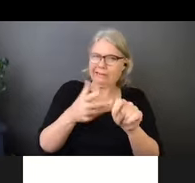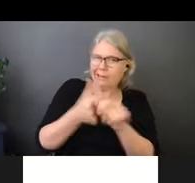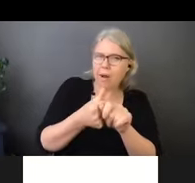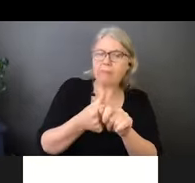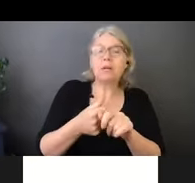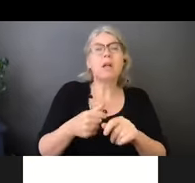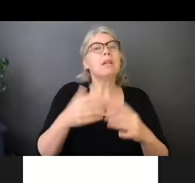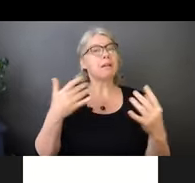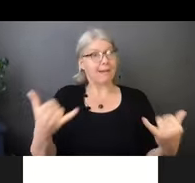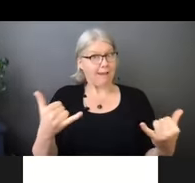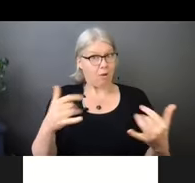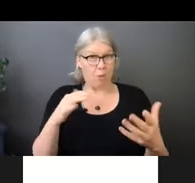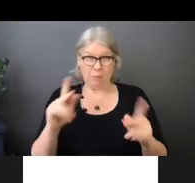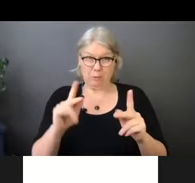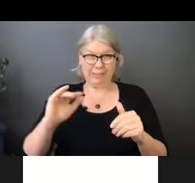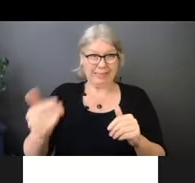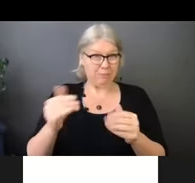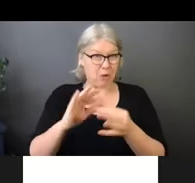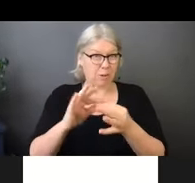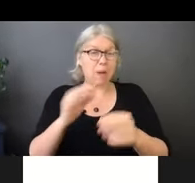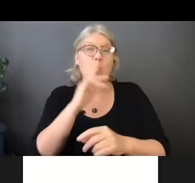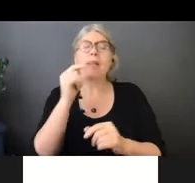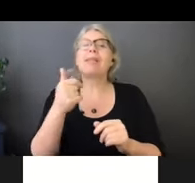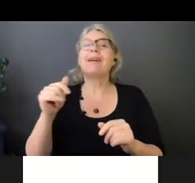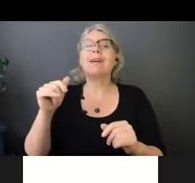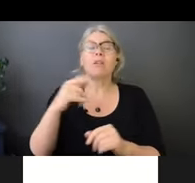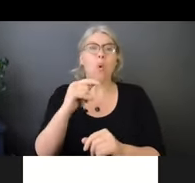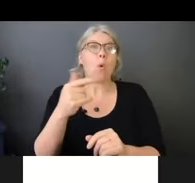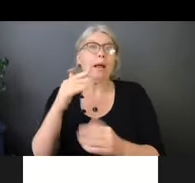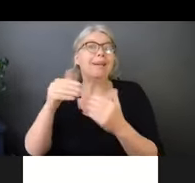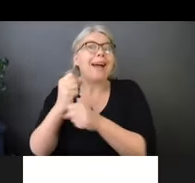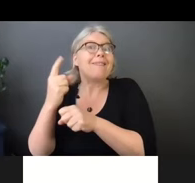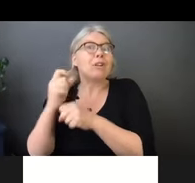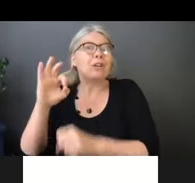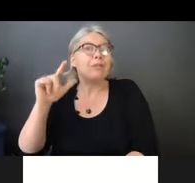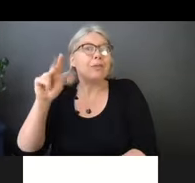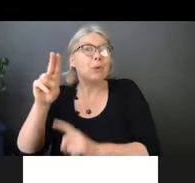a booster COVID shot that will go with an annual flu shot is something that they're talking about now.